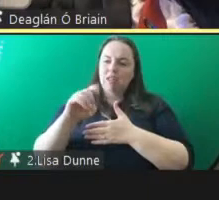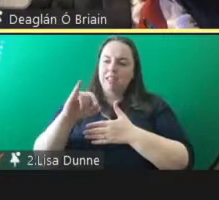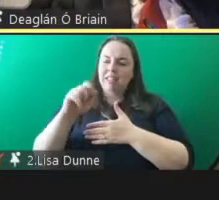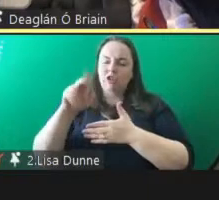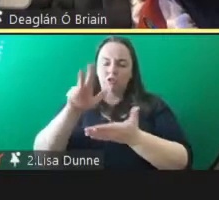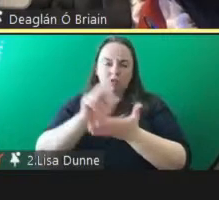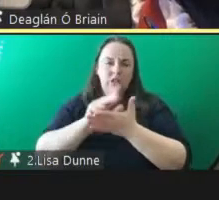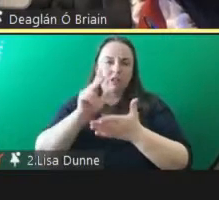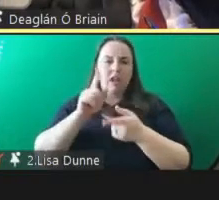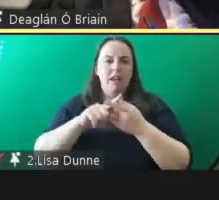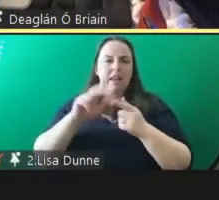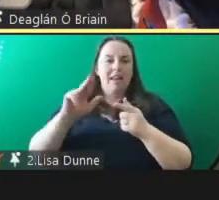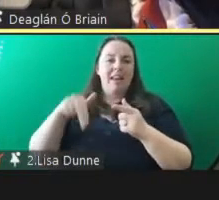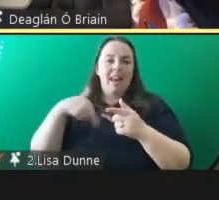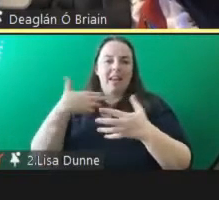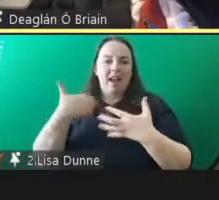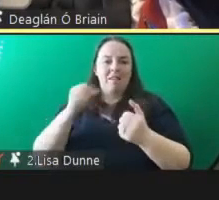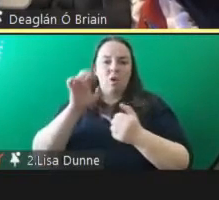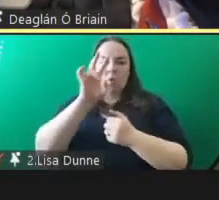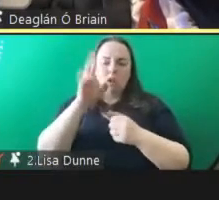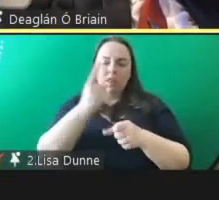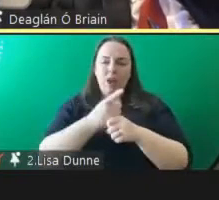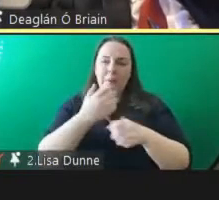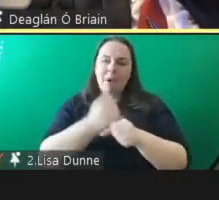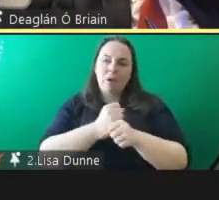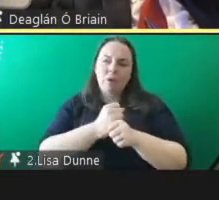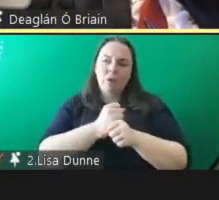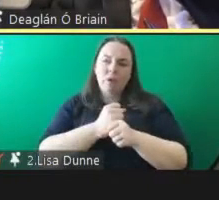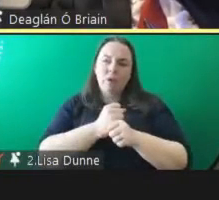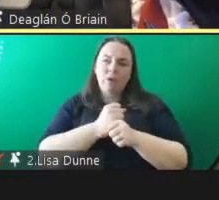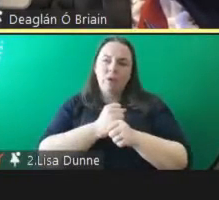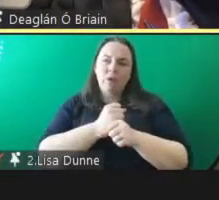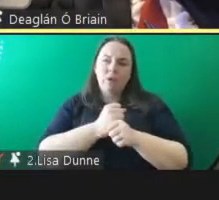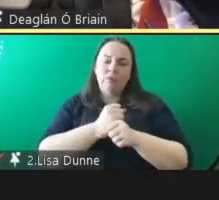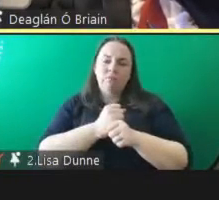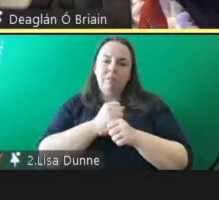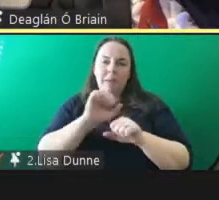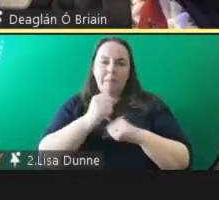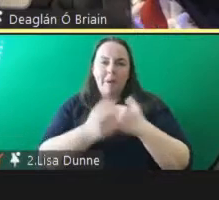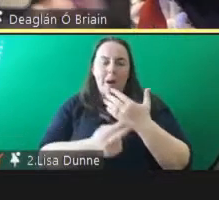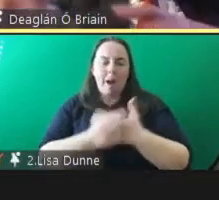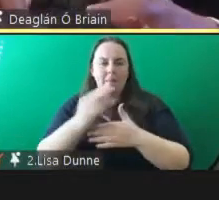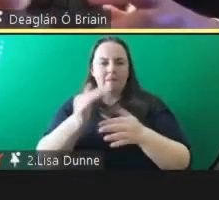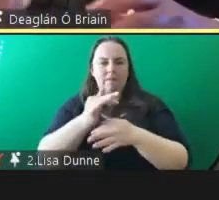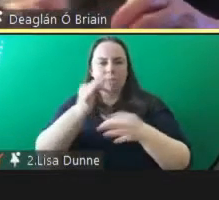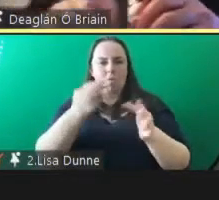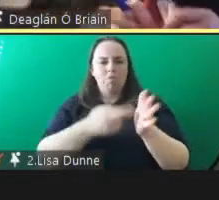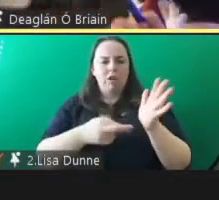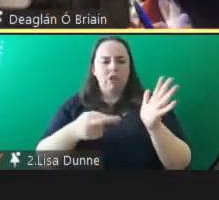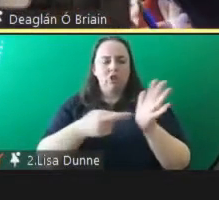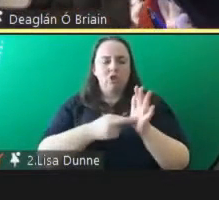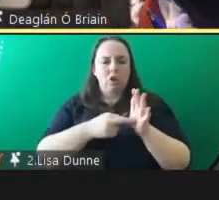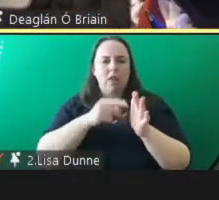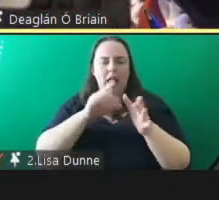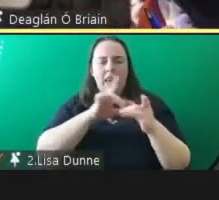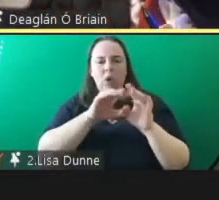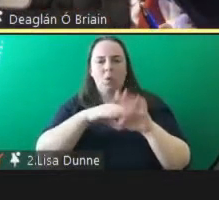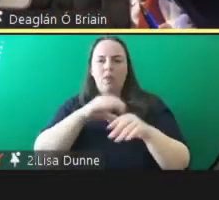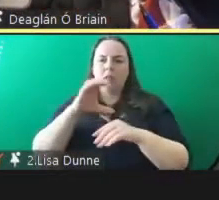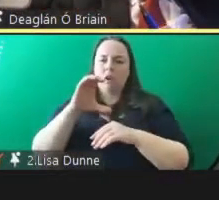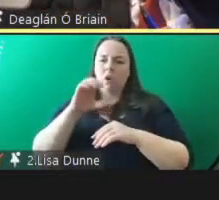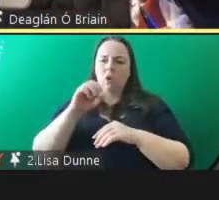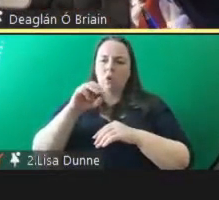second next there's a question about um maintaining a formal register which might link in to coru the body that